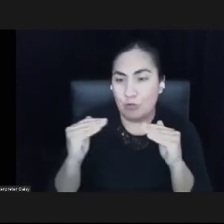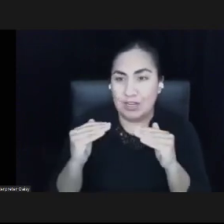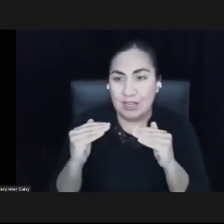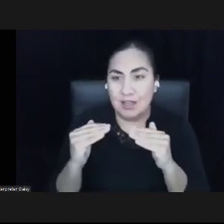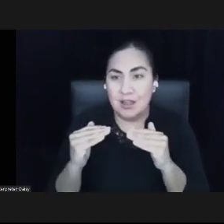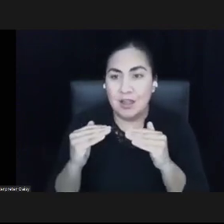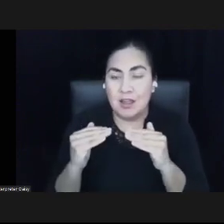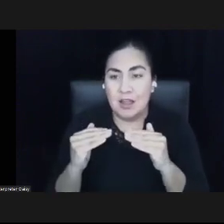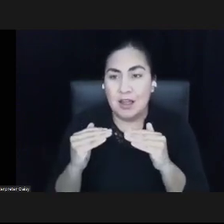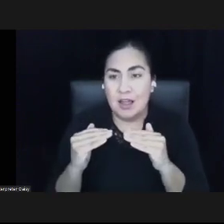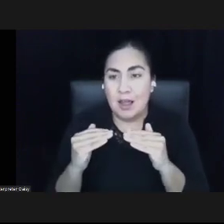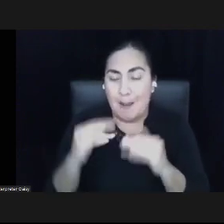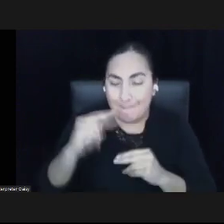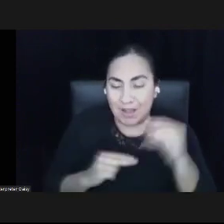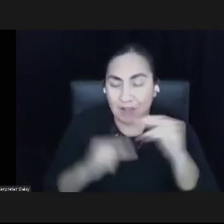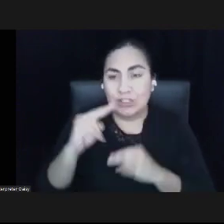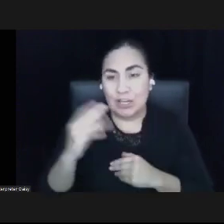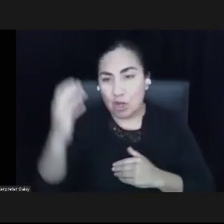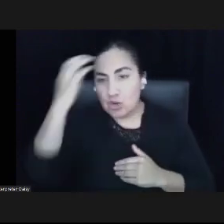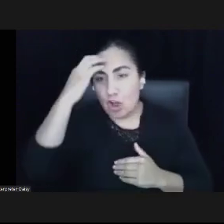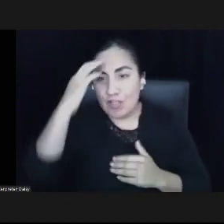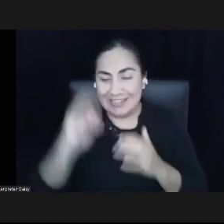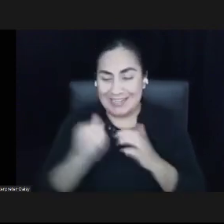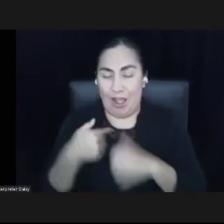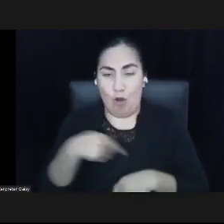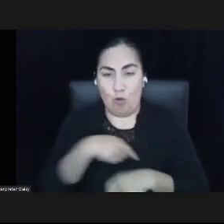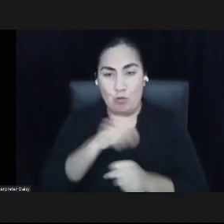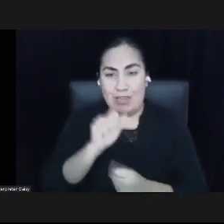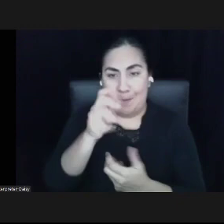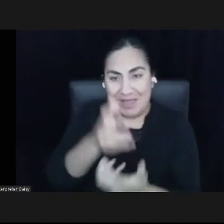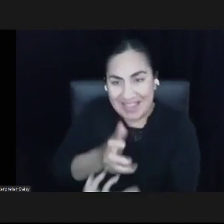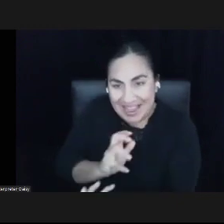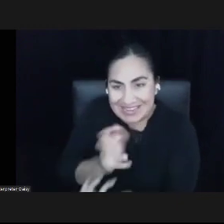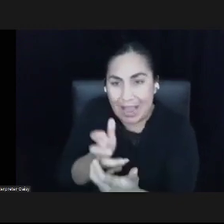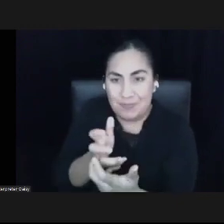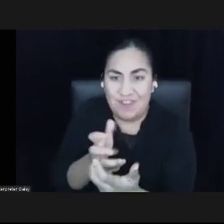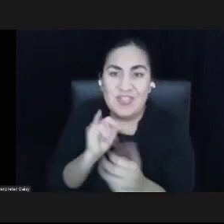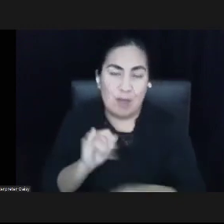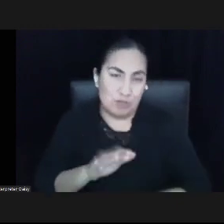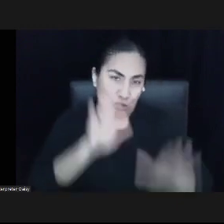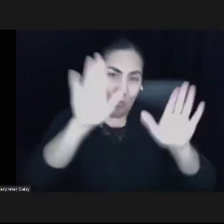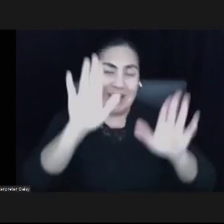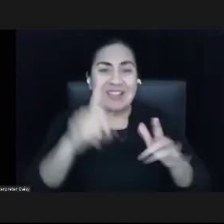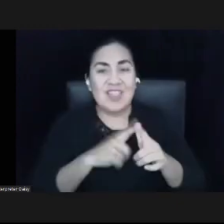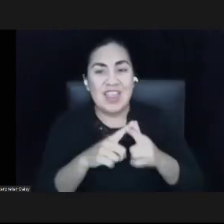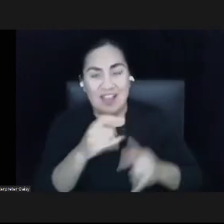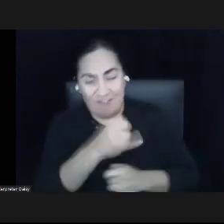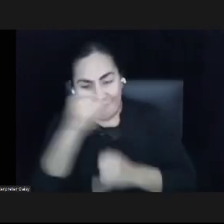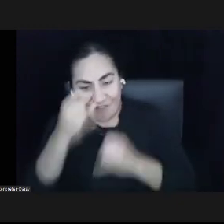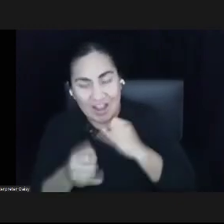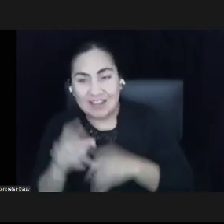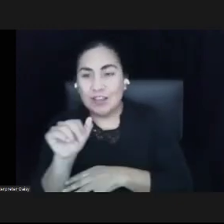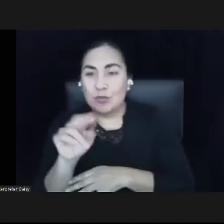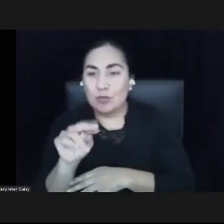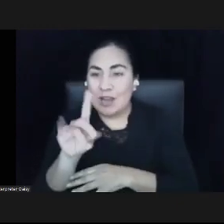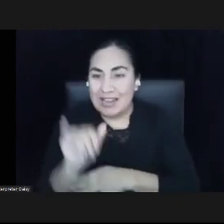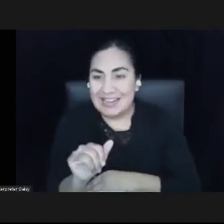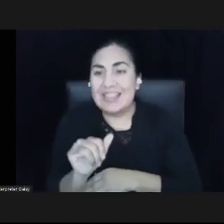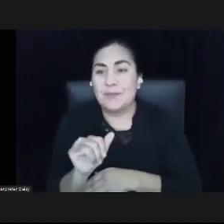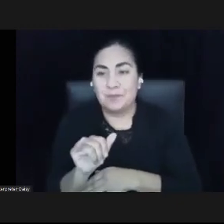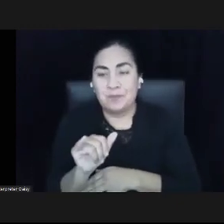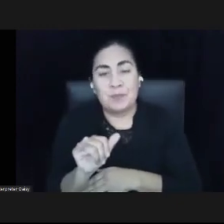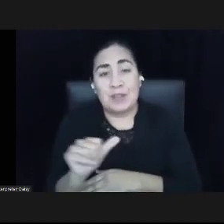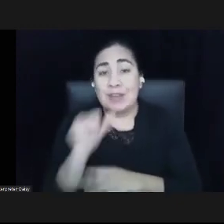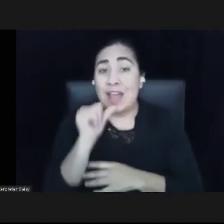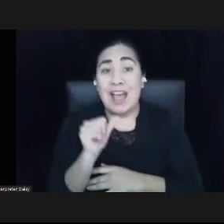knowledge in order to be adaptive. So I thought that was great. And then finally, Randy, I'm not rebuilding, but